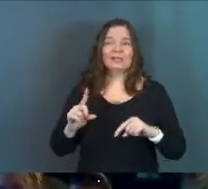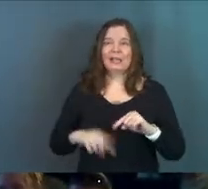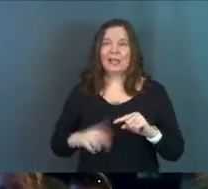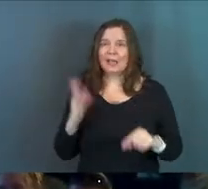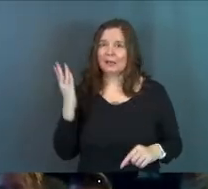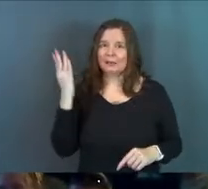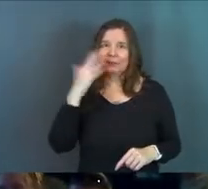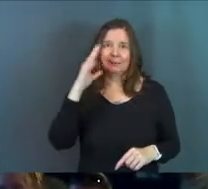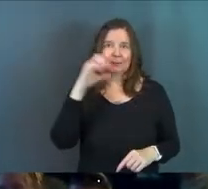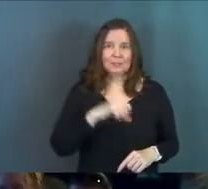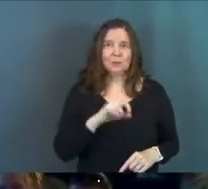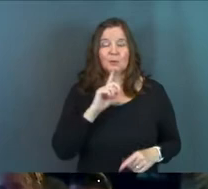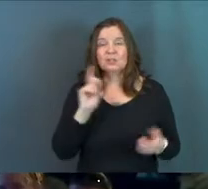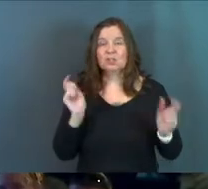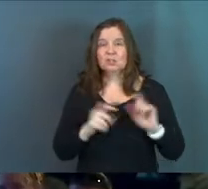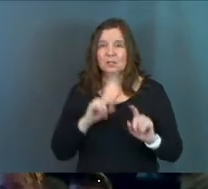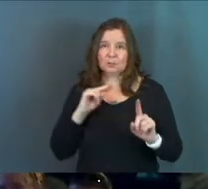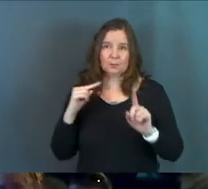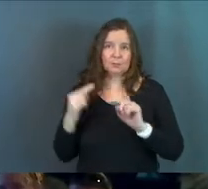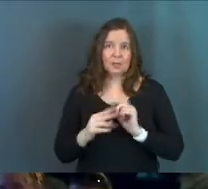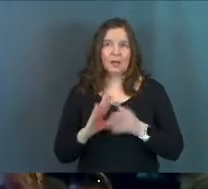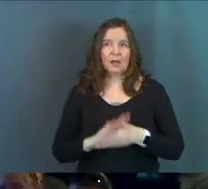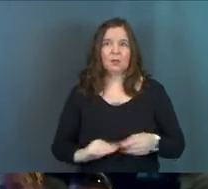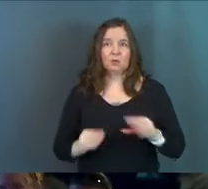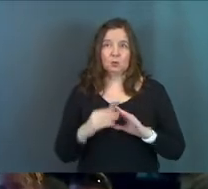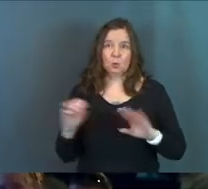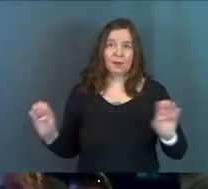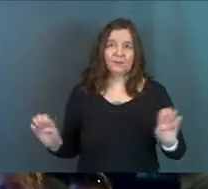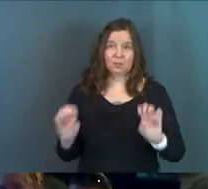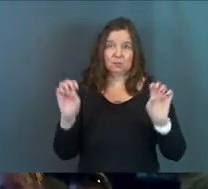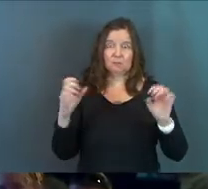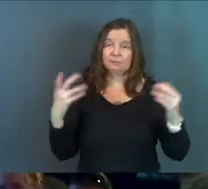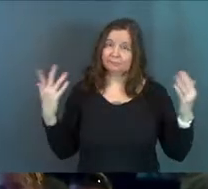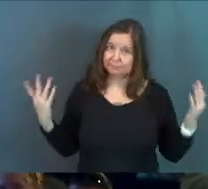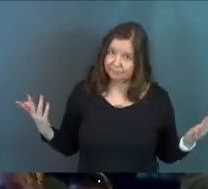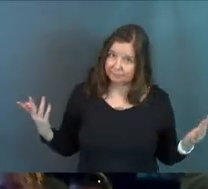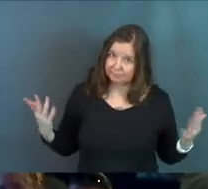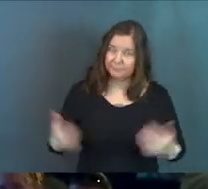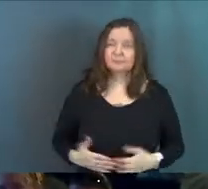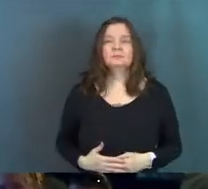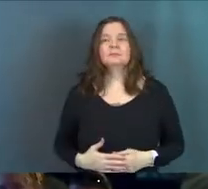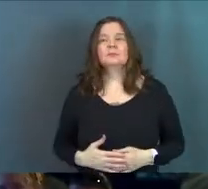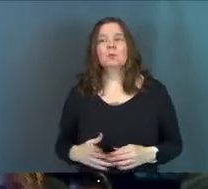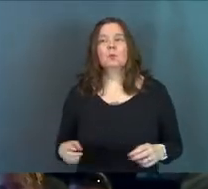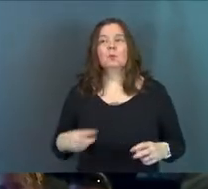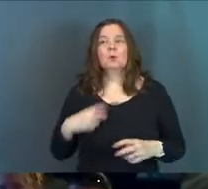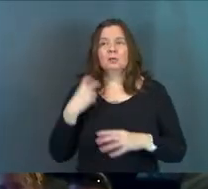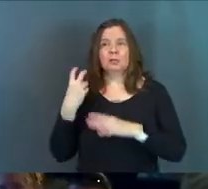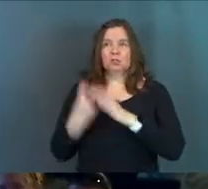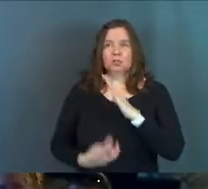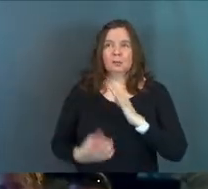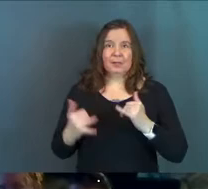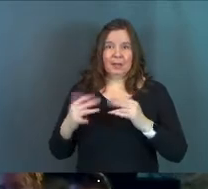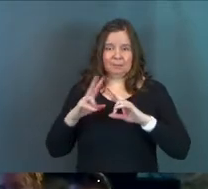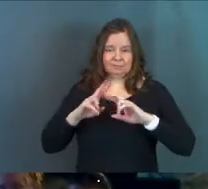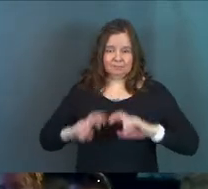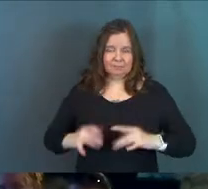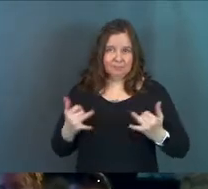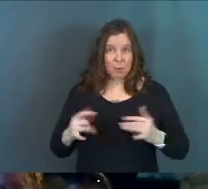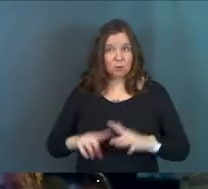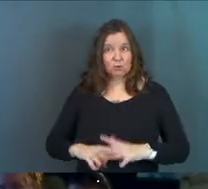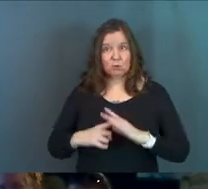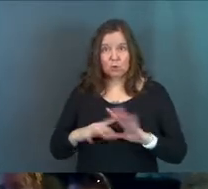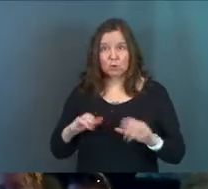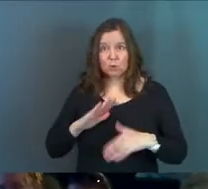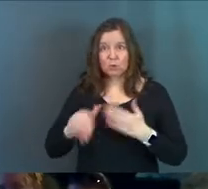miss. And that really can change our perspectives on the story of Easter. So we're going to jump into that right now. And to